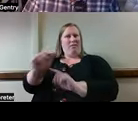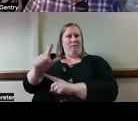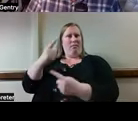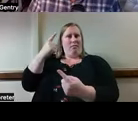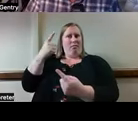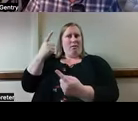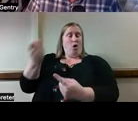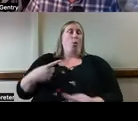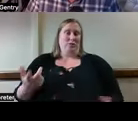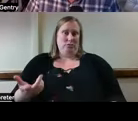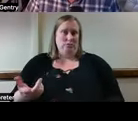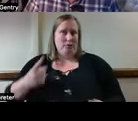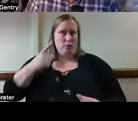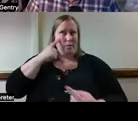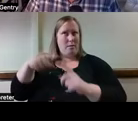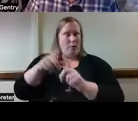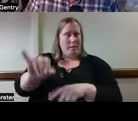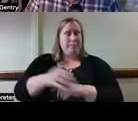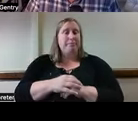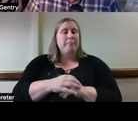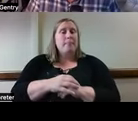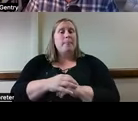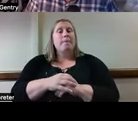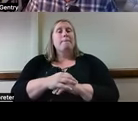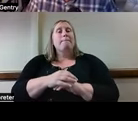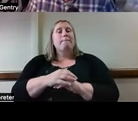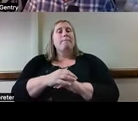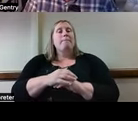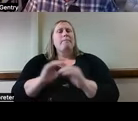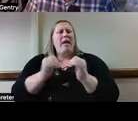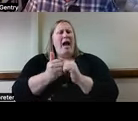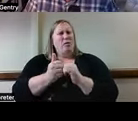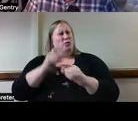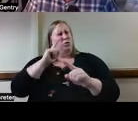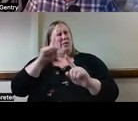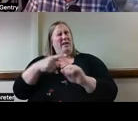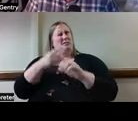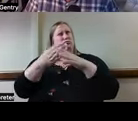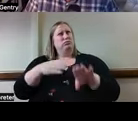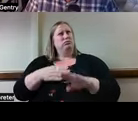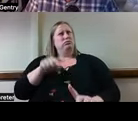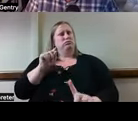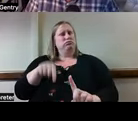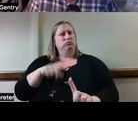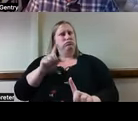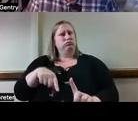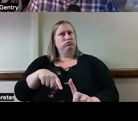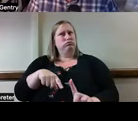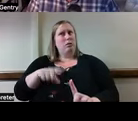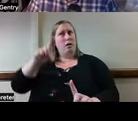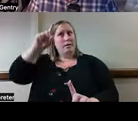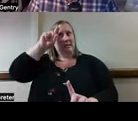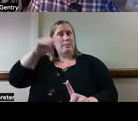And when we're thinking about those ethical questions, a way to break that down for us is to recognize that smart homes are a